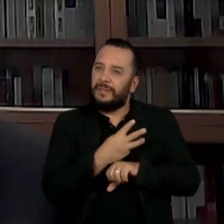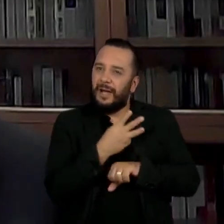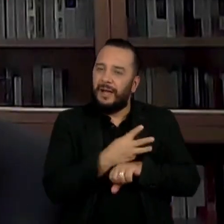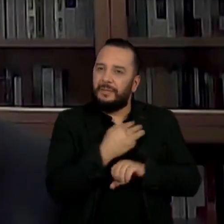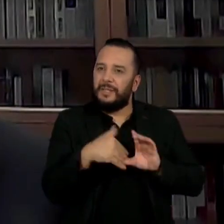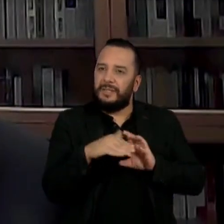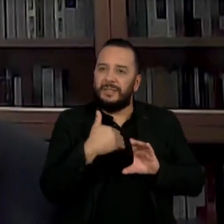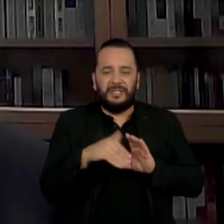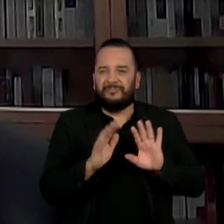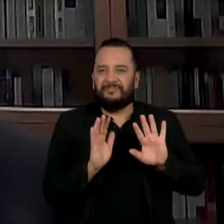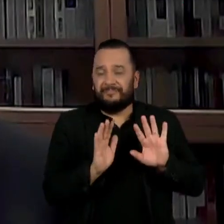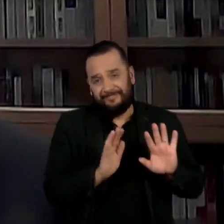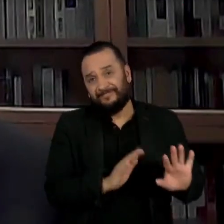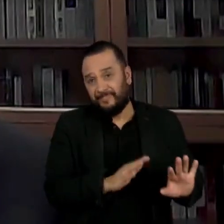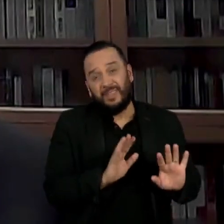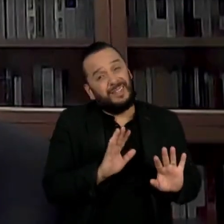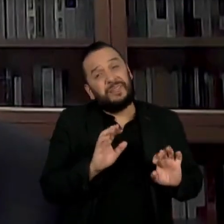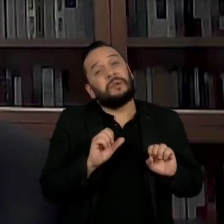yeah, they can be interesting.